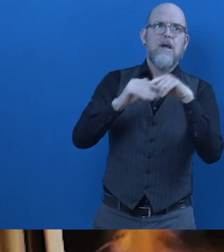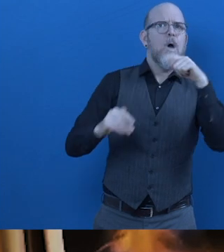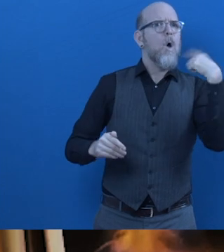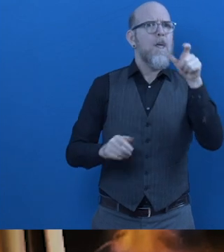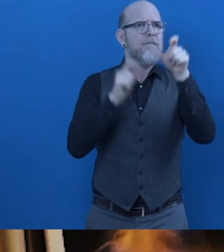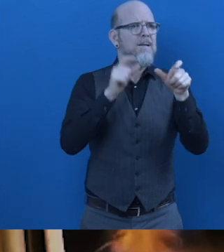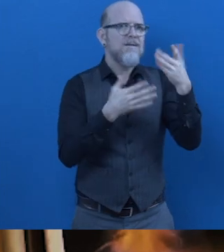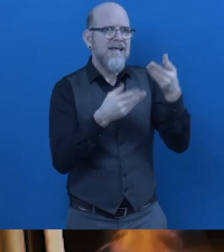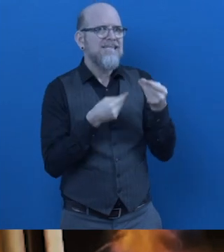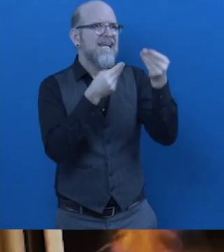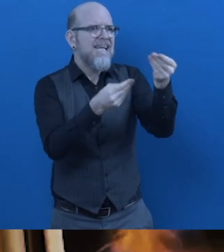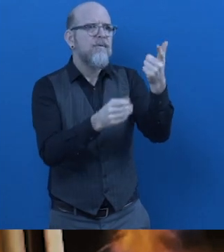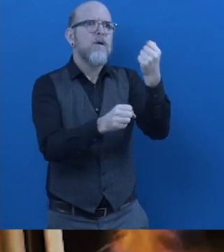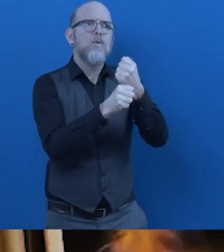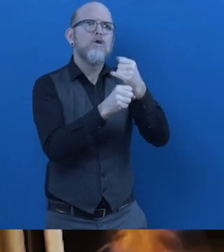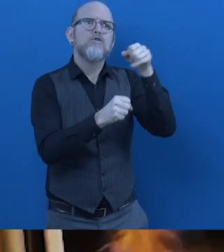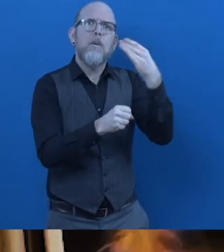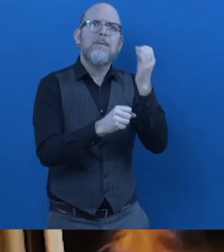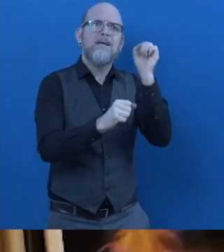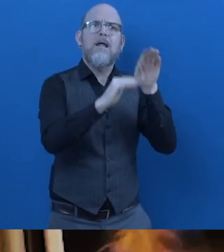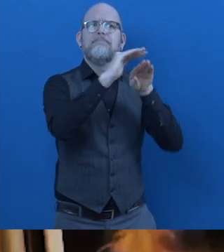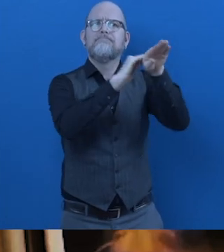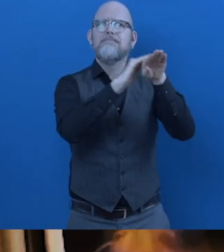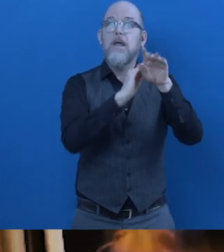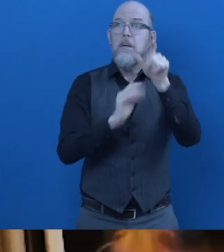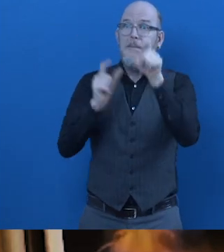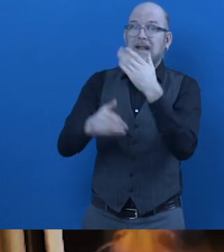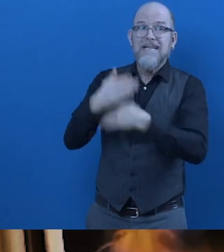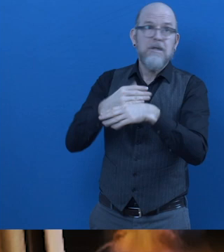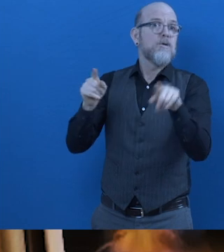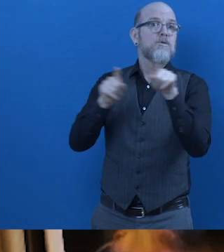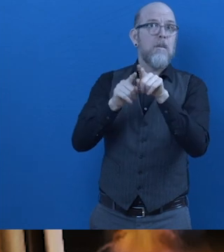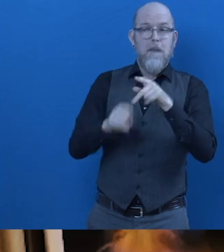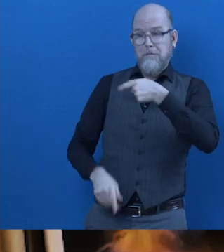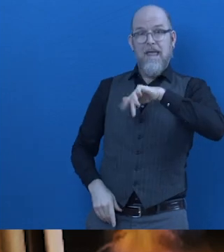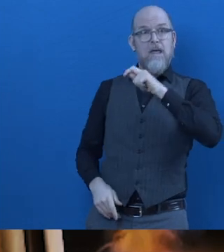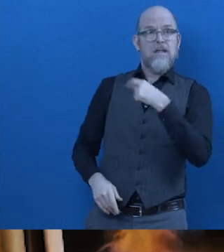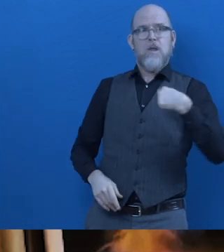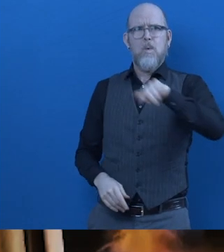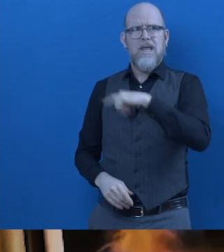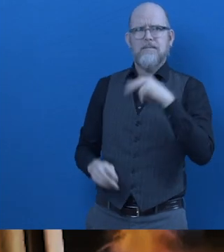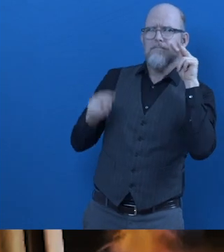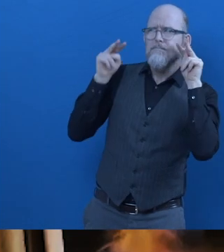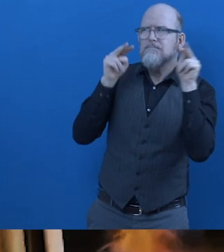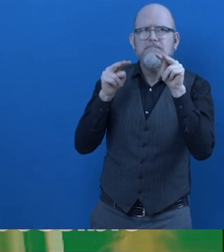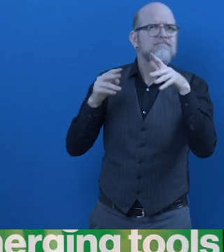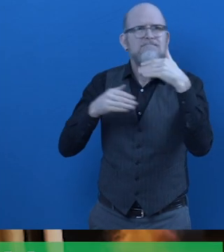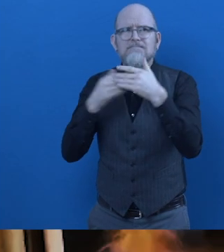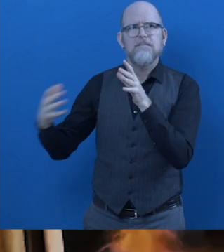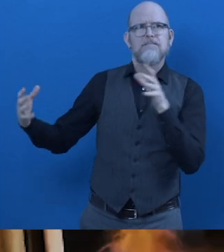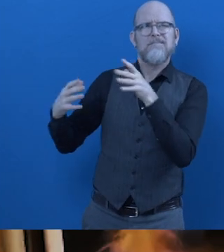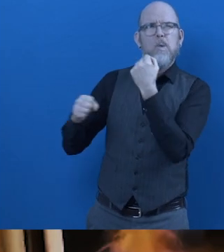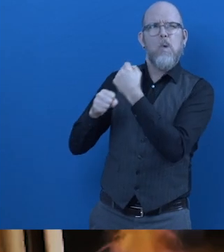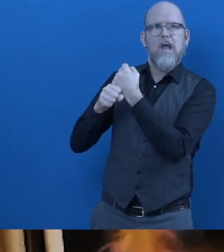everyone can succeed in their careers, including people with disabilities. So at PEAT we foster collaborations that actually make these